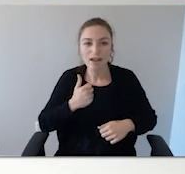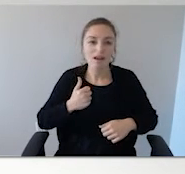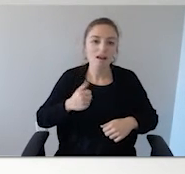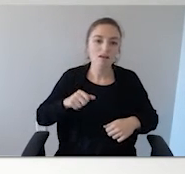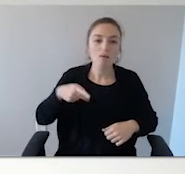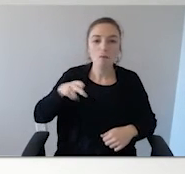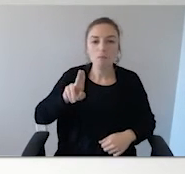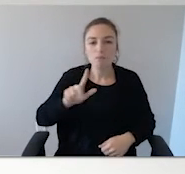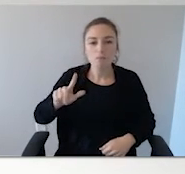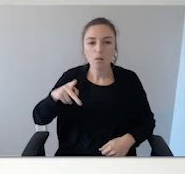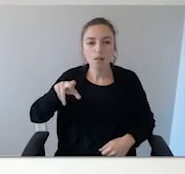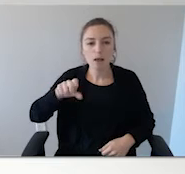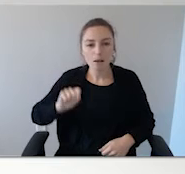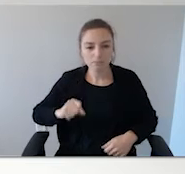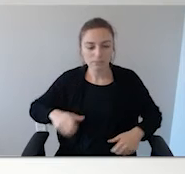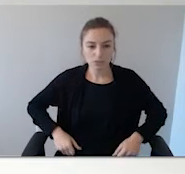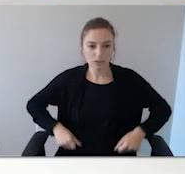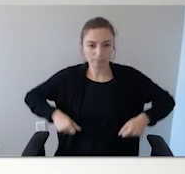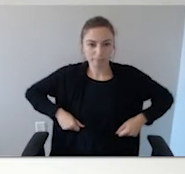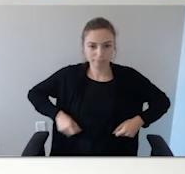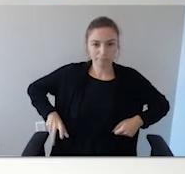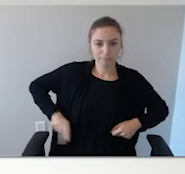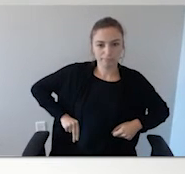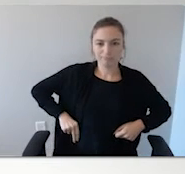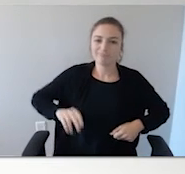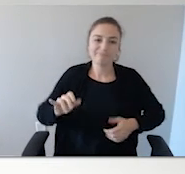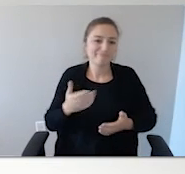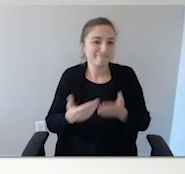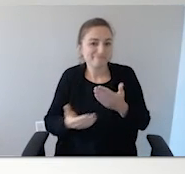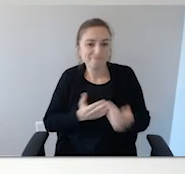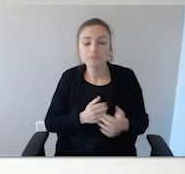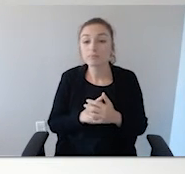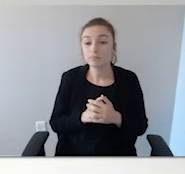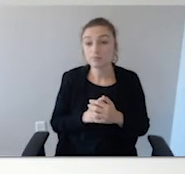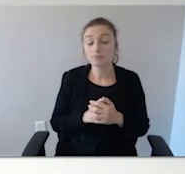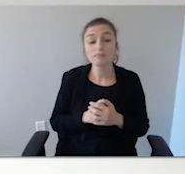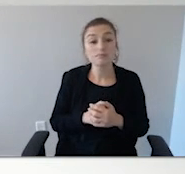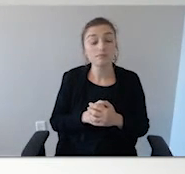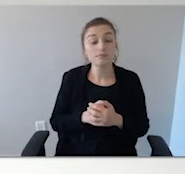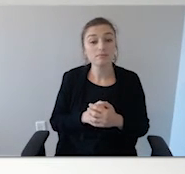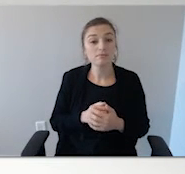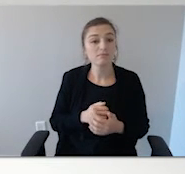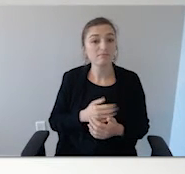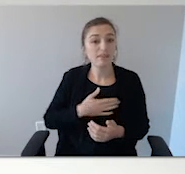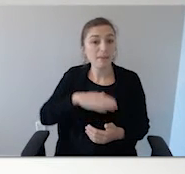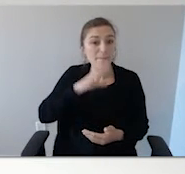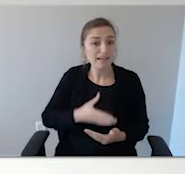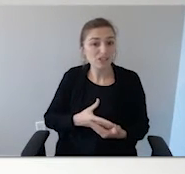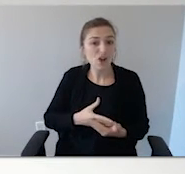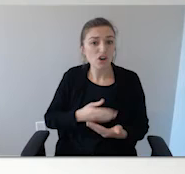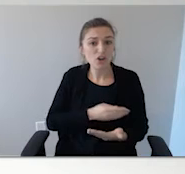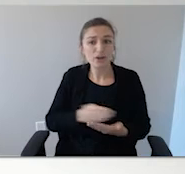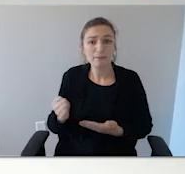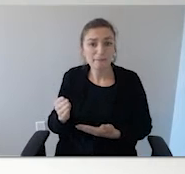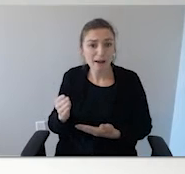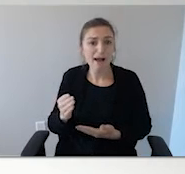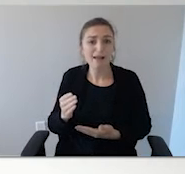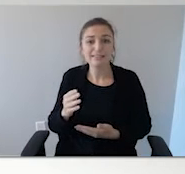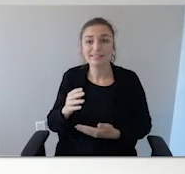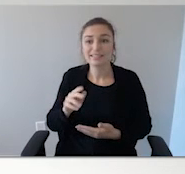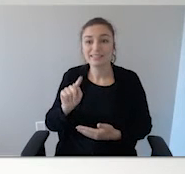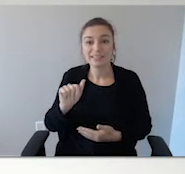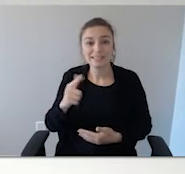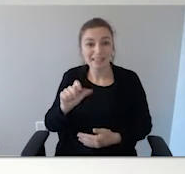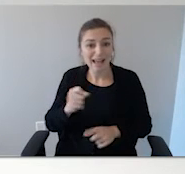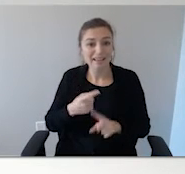So those are some of the different options that are available. My daughter got our tags from Etsy. They were like $6 for $100, so they're very inexpensive to